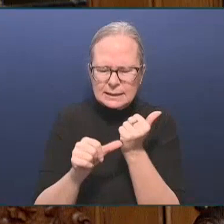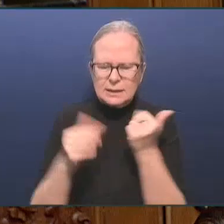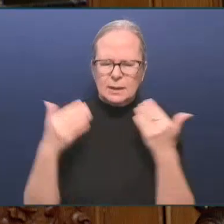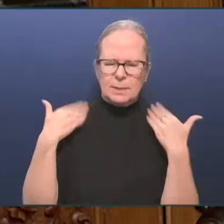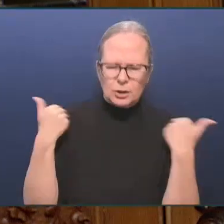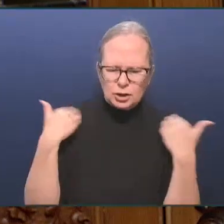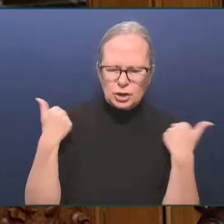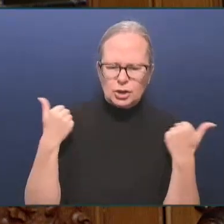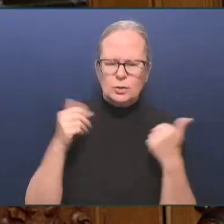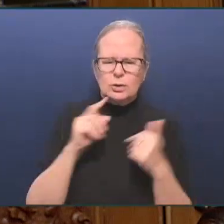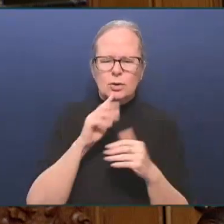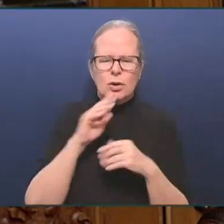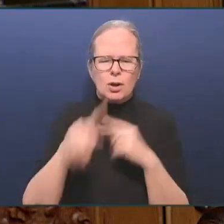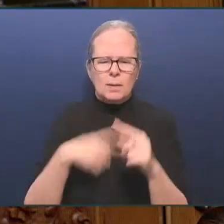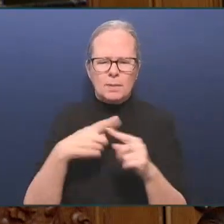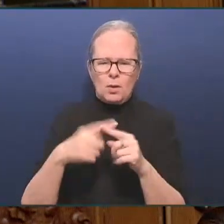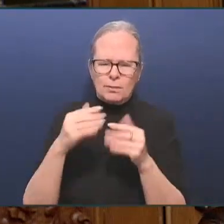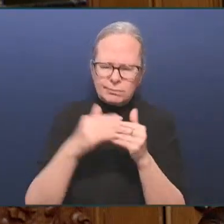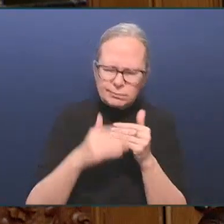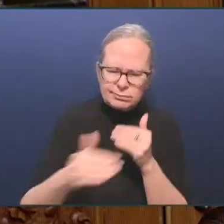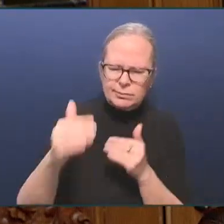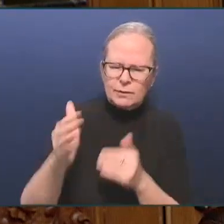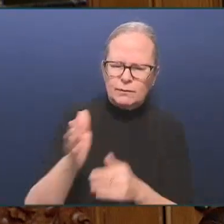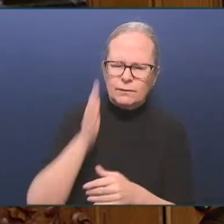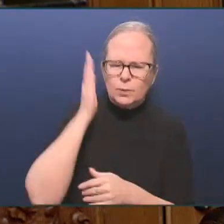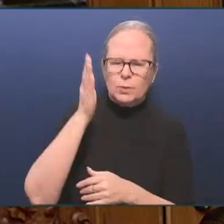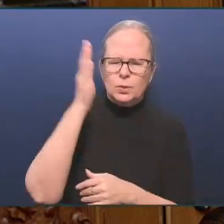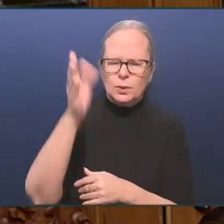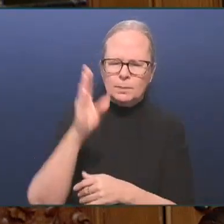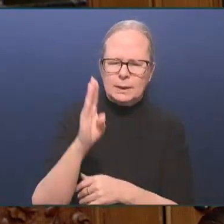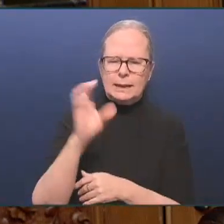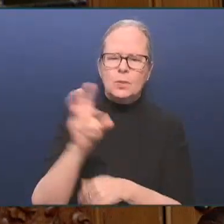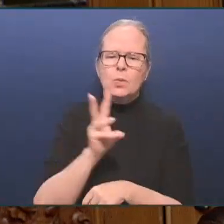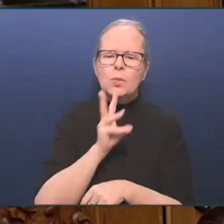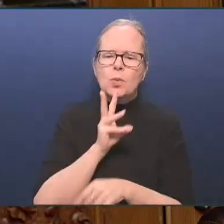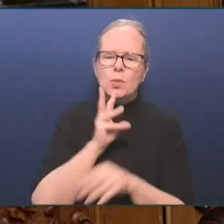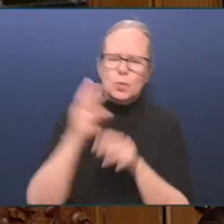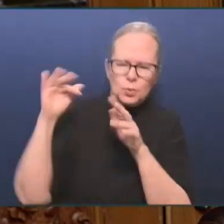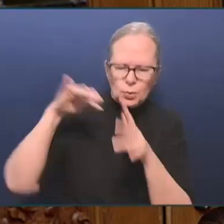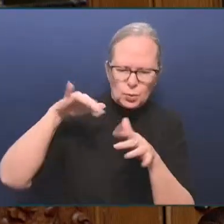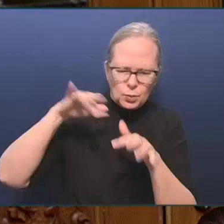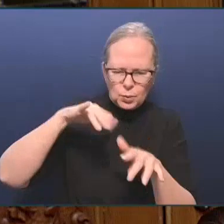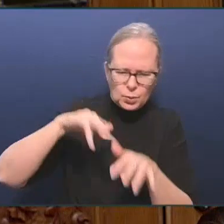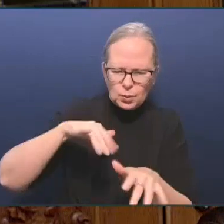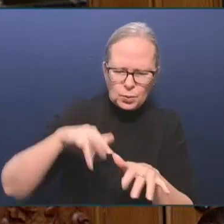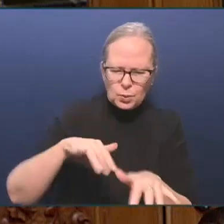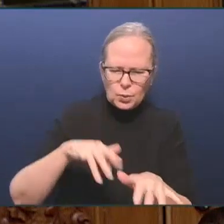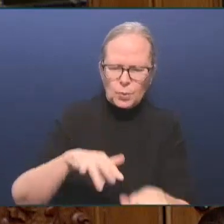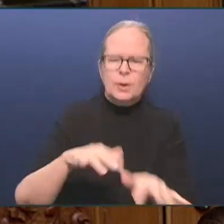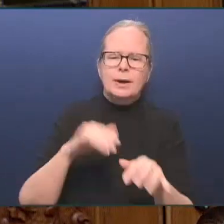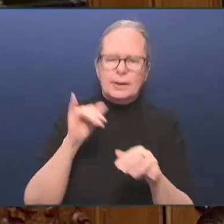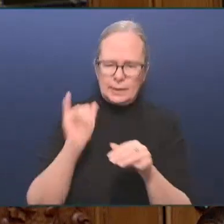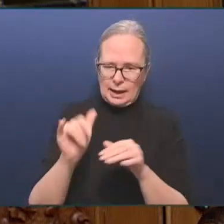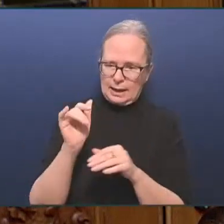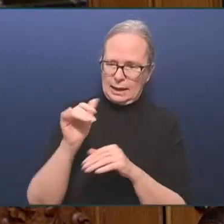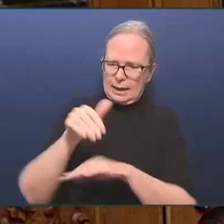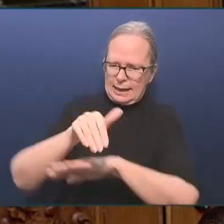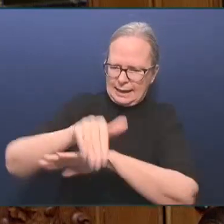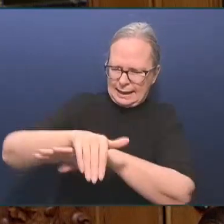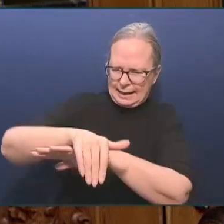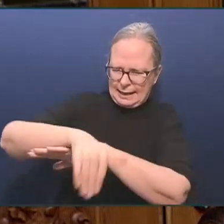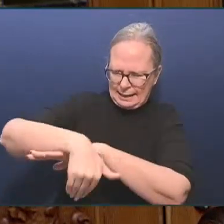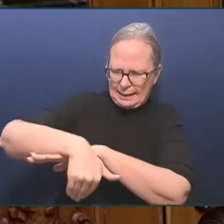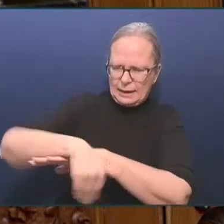Later that evening, the Real Estate Foundation of B.C. hosted an incredible celebratory dinner to recognize the work of